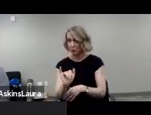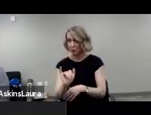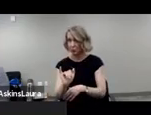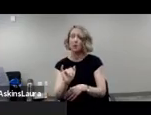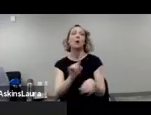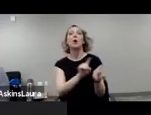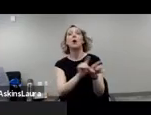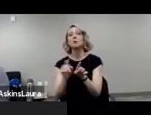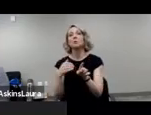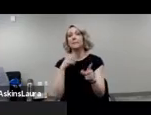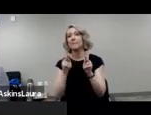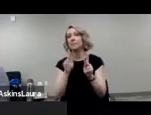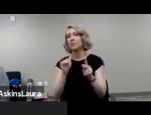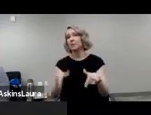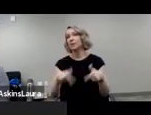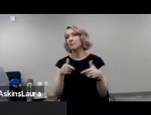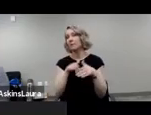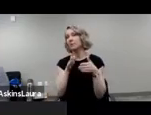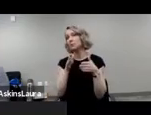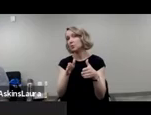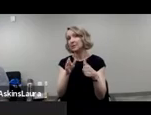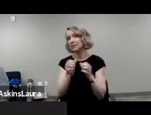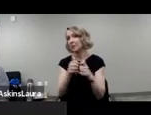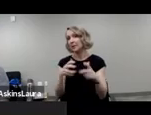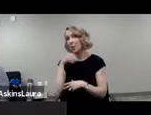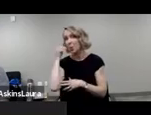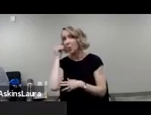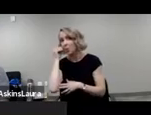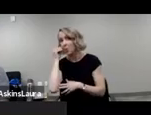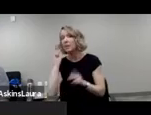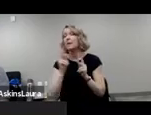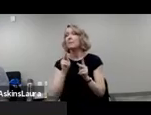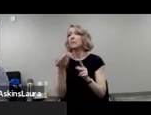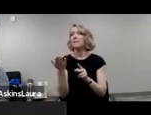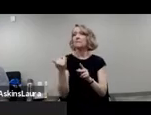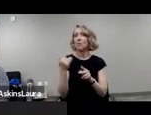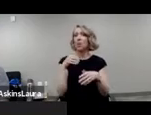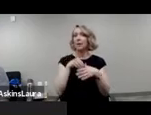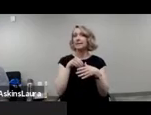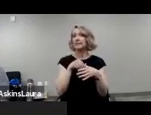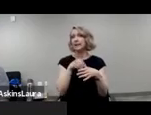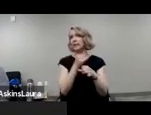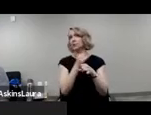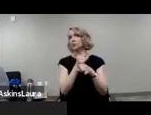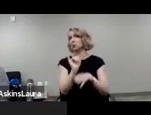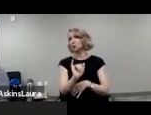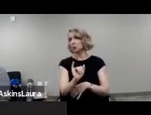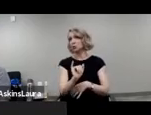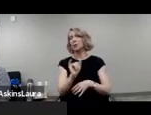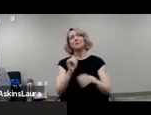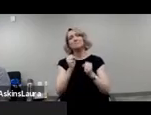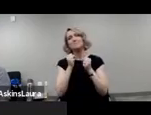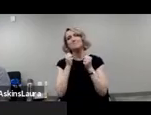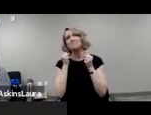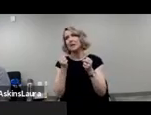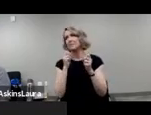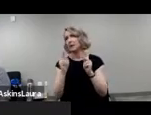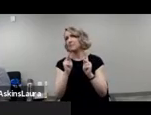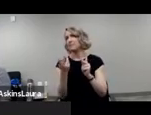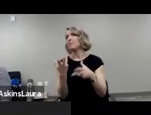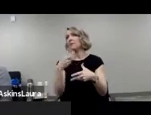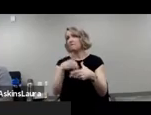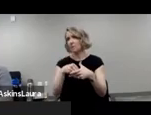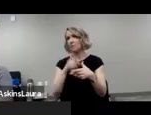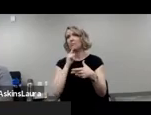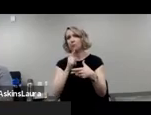people that have been living on the streets, and people who were previously institutionalized. So I think that we had a pretty broad group of people